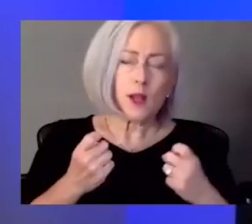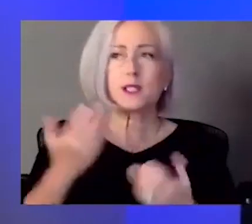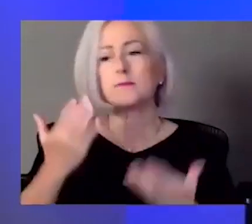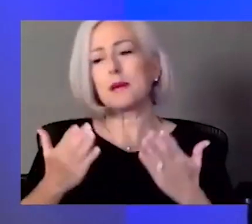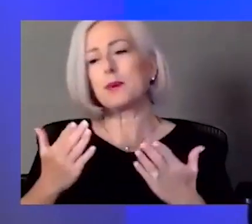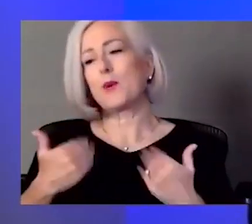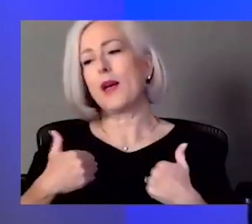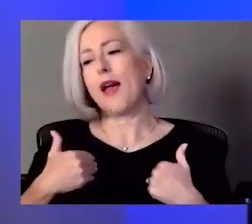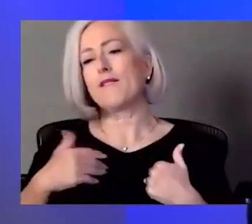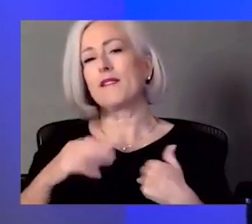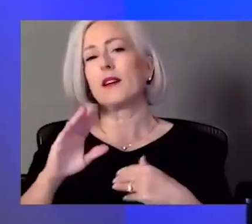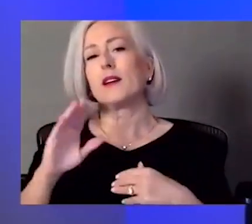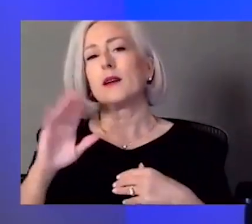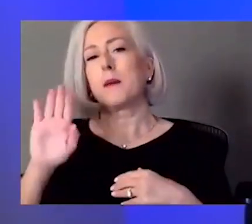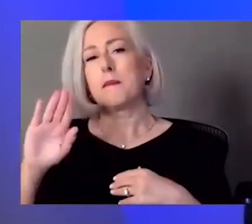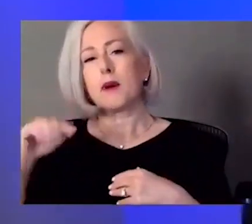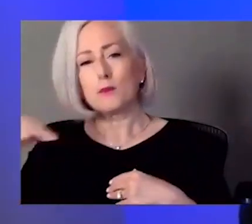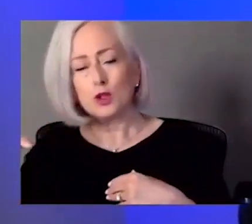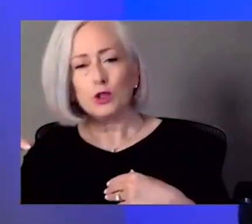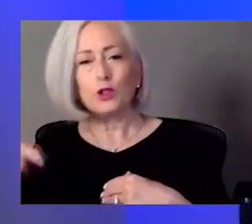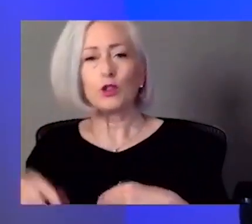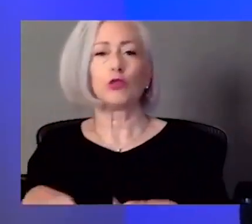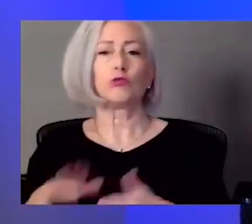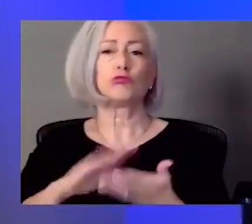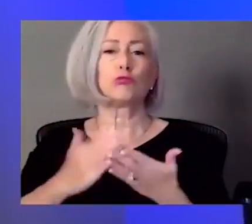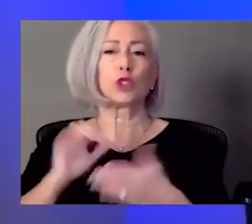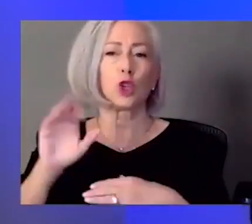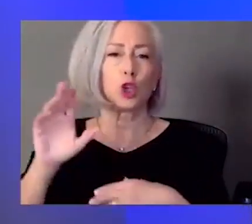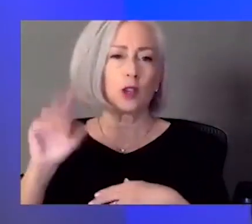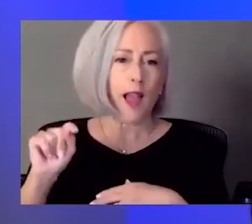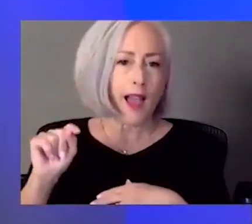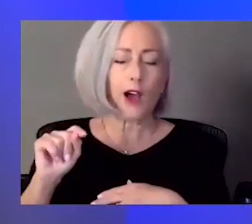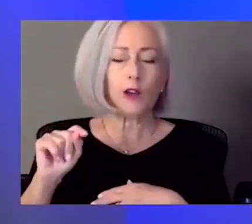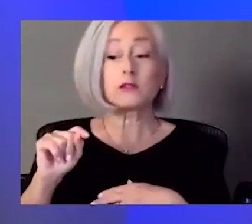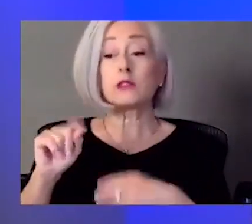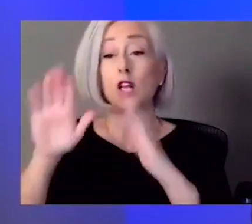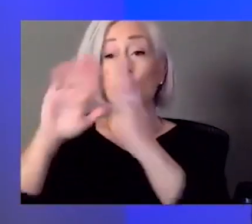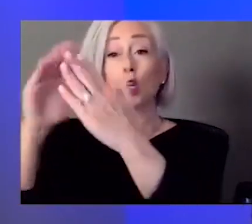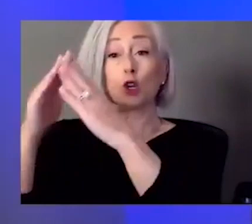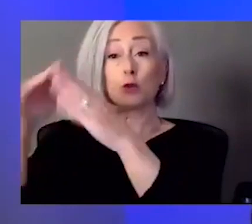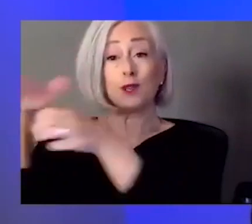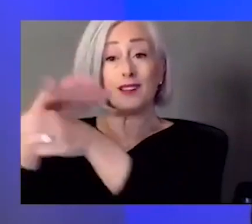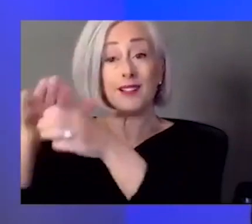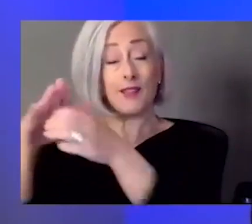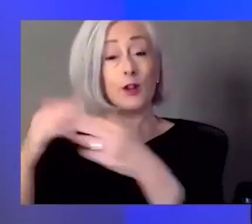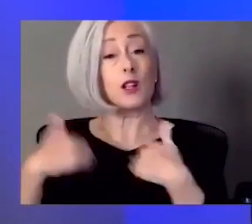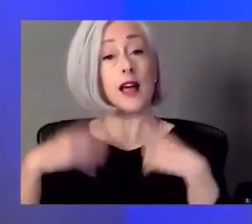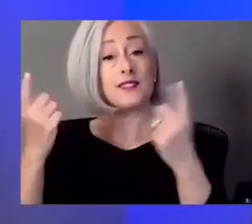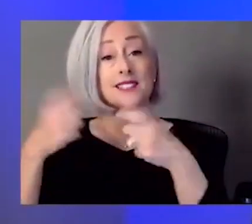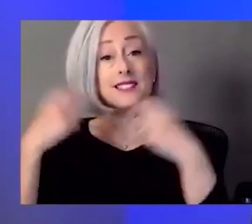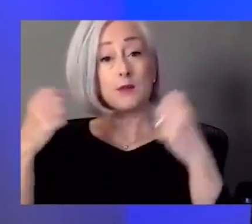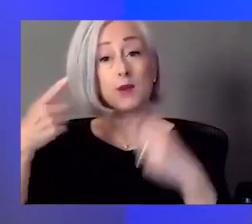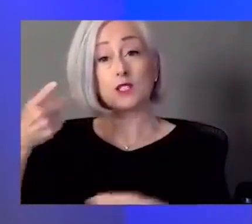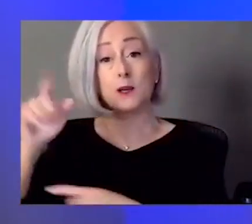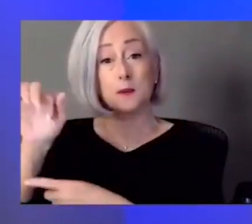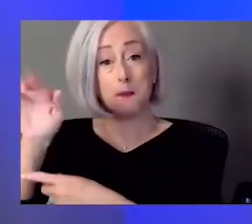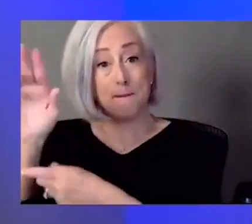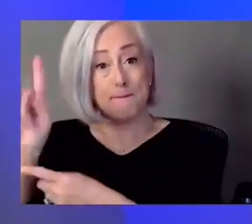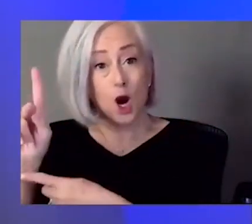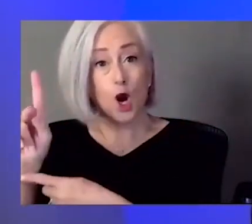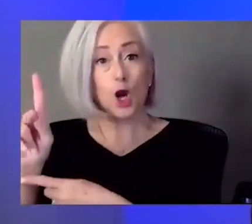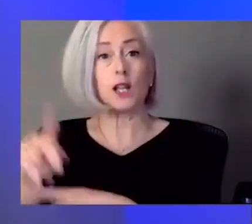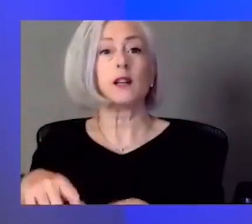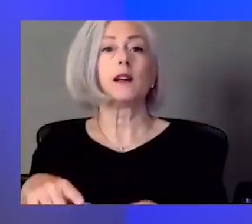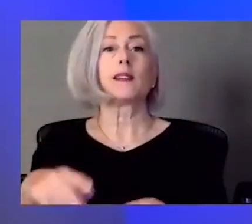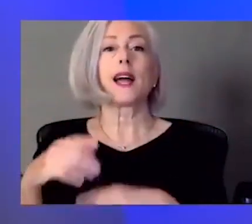that. On a community level, there are a number of things that happen, like in parks. There was always a big event at Big 11 Lake, which